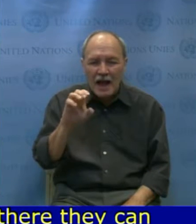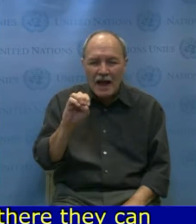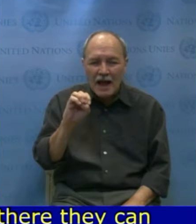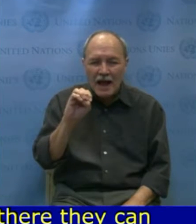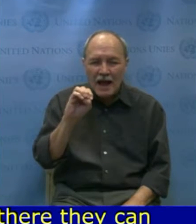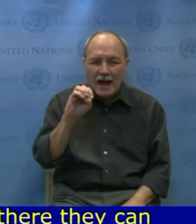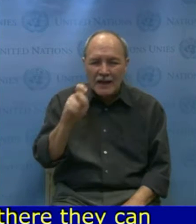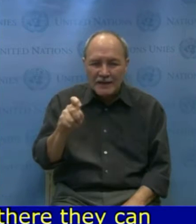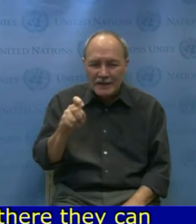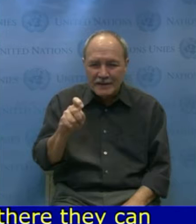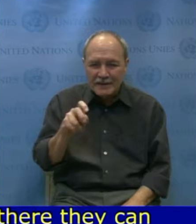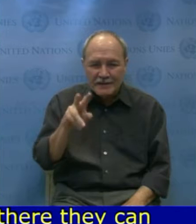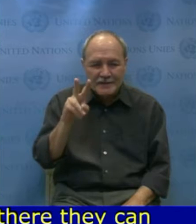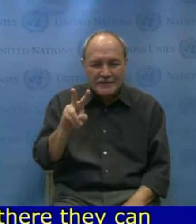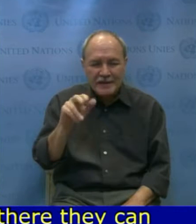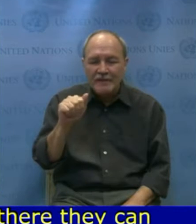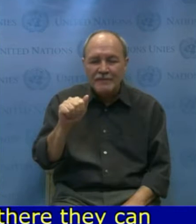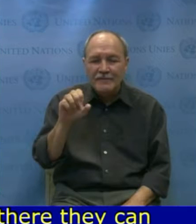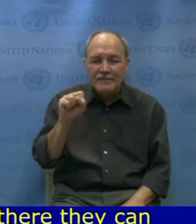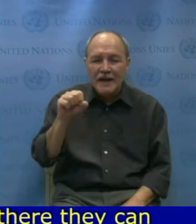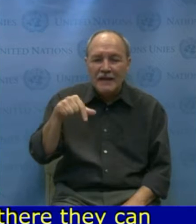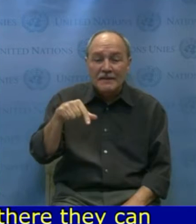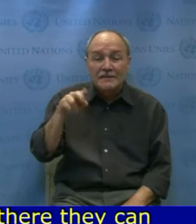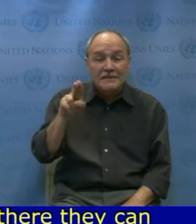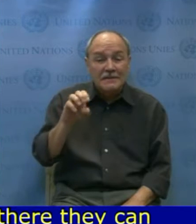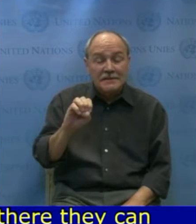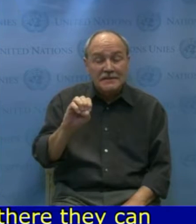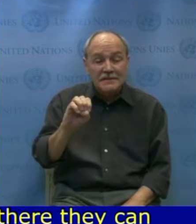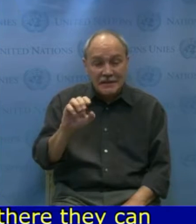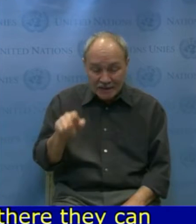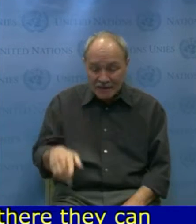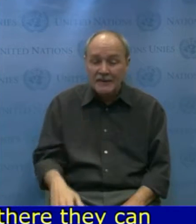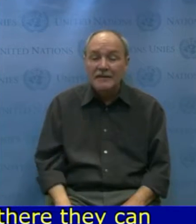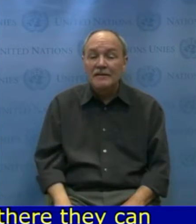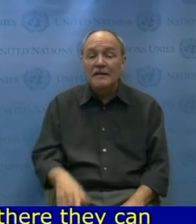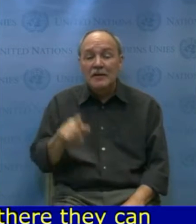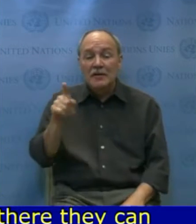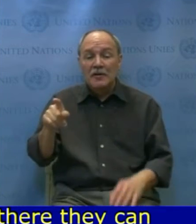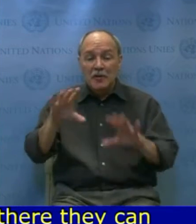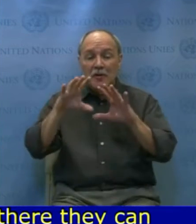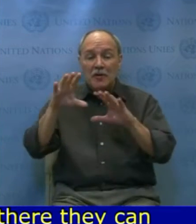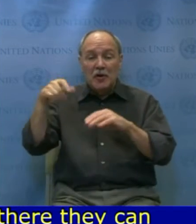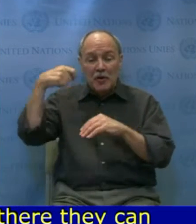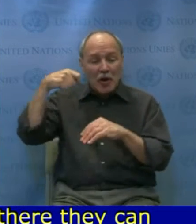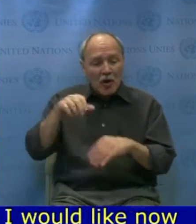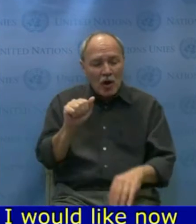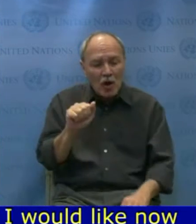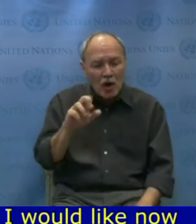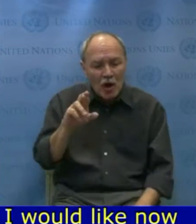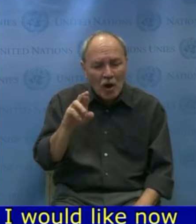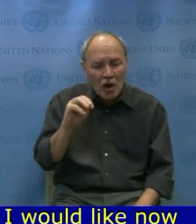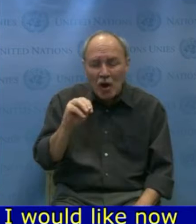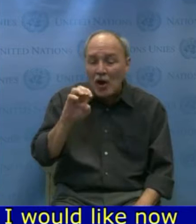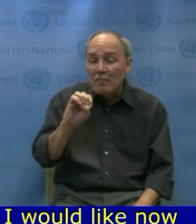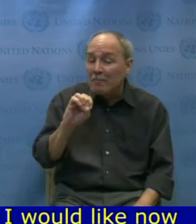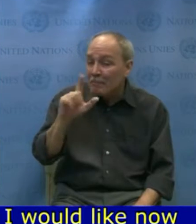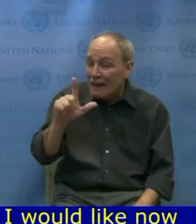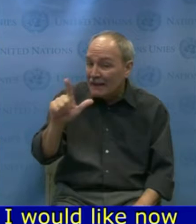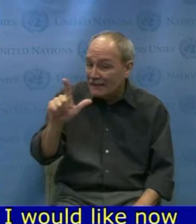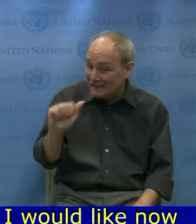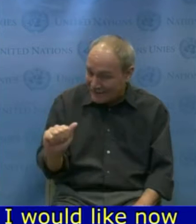behalf of the President Mario Armella of the World, or Armella, because actually he's Spanish, sorry,